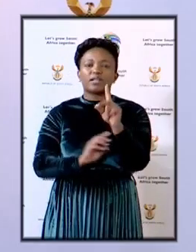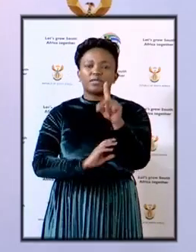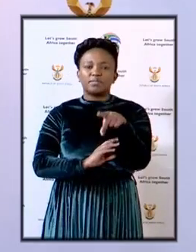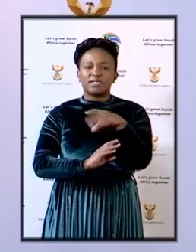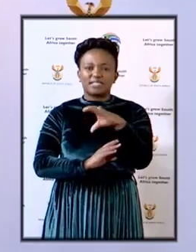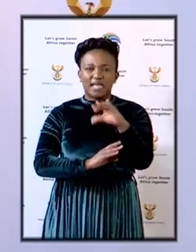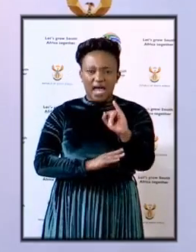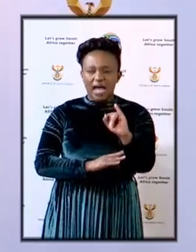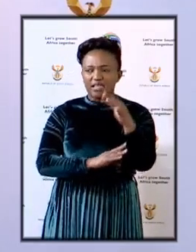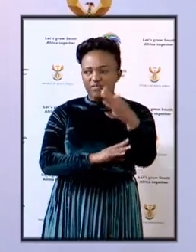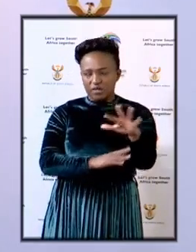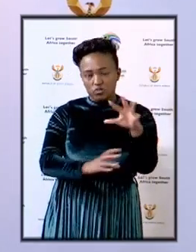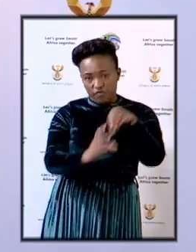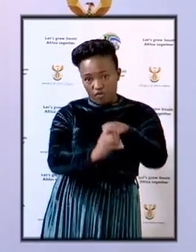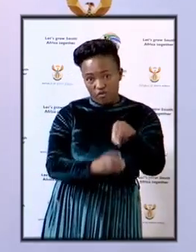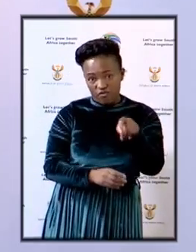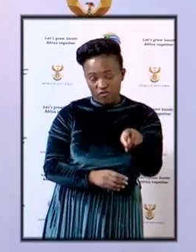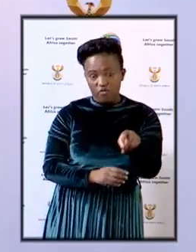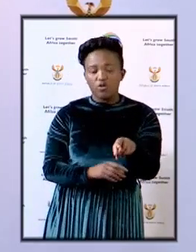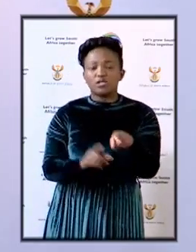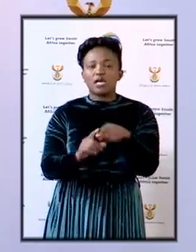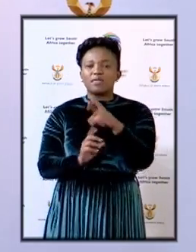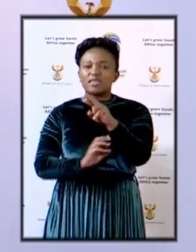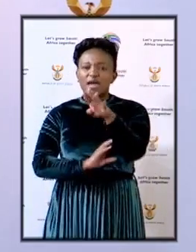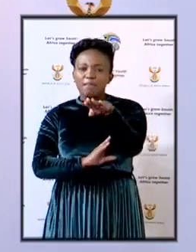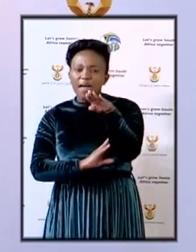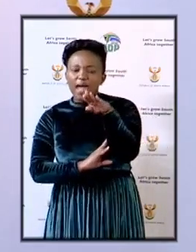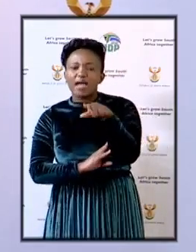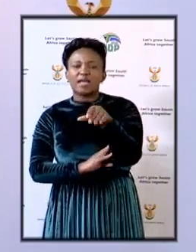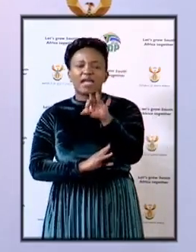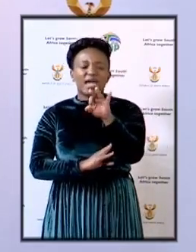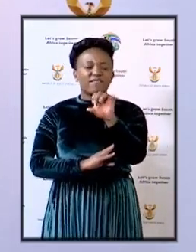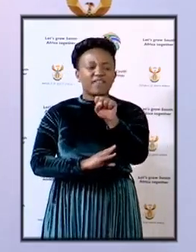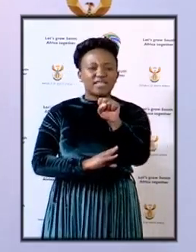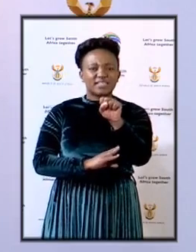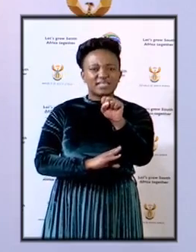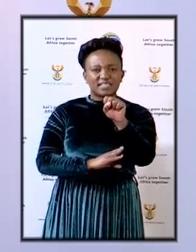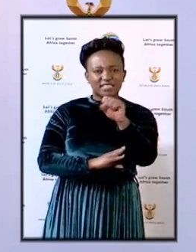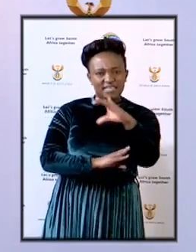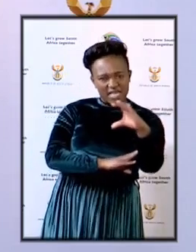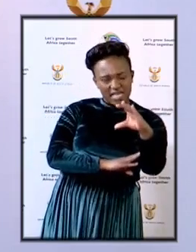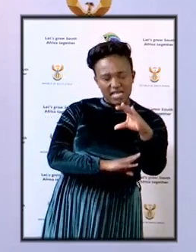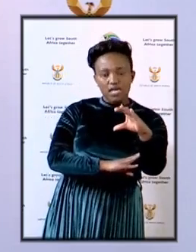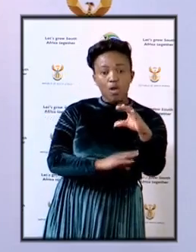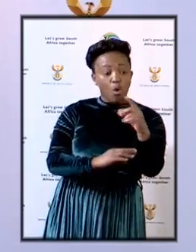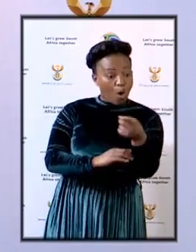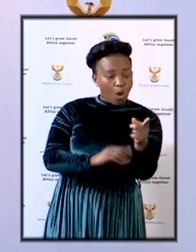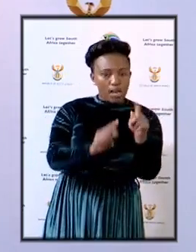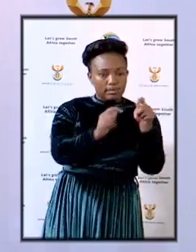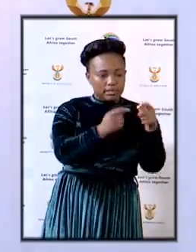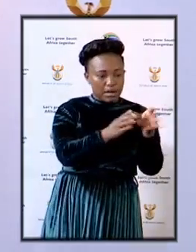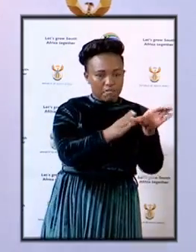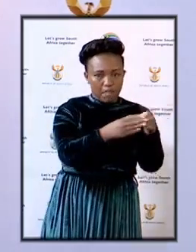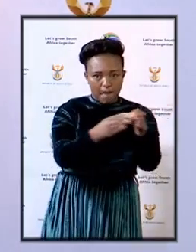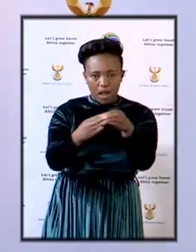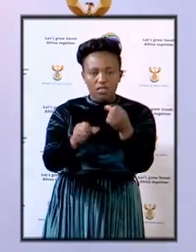other partners that the general has mentioned, the Reserve Bank, the FIC, all working closely together,